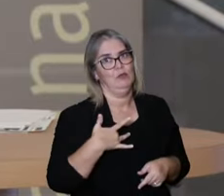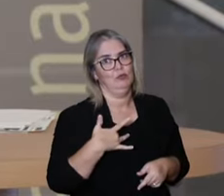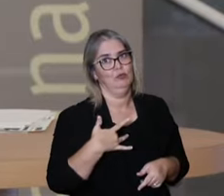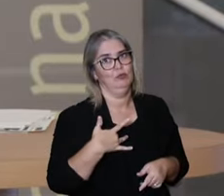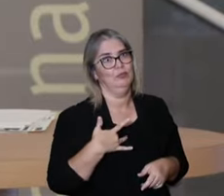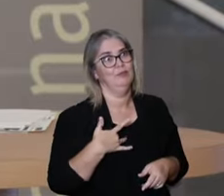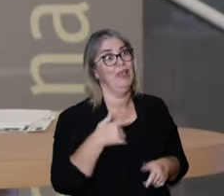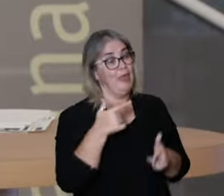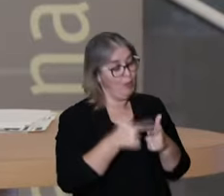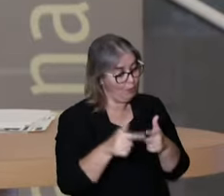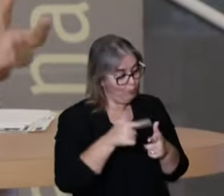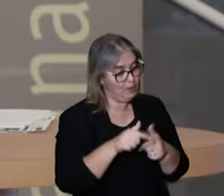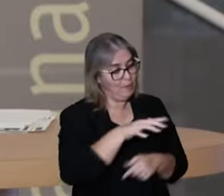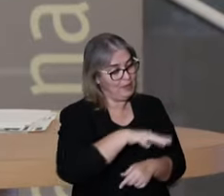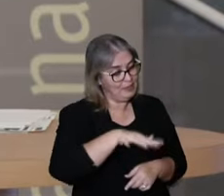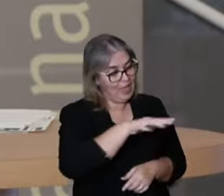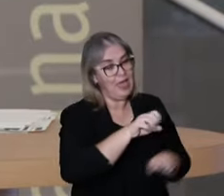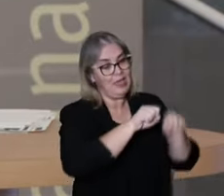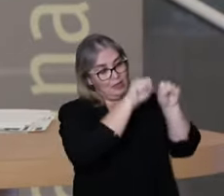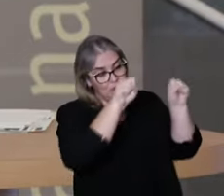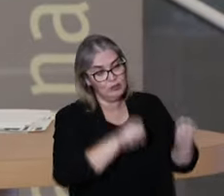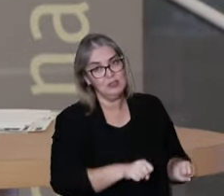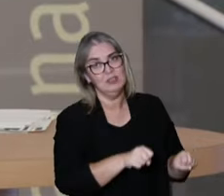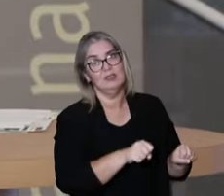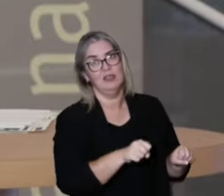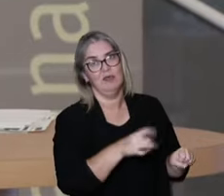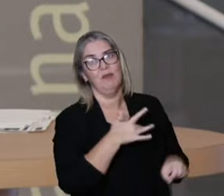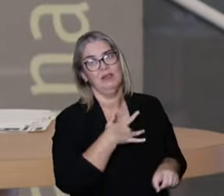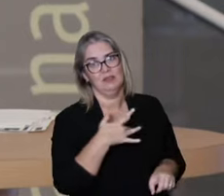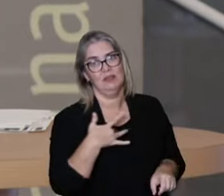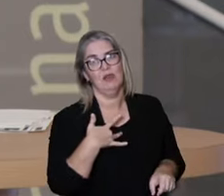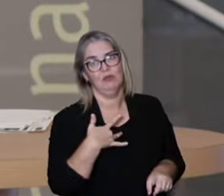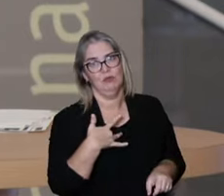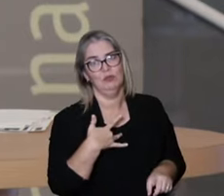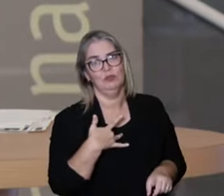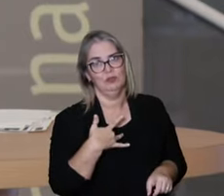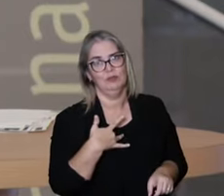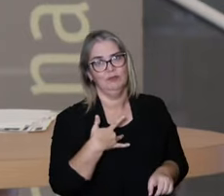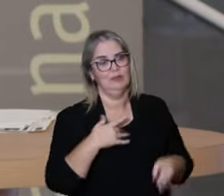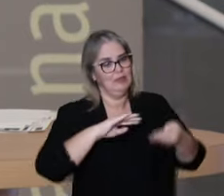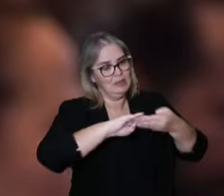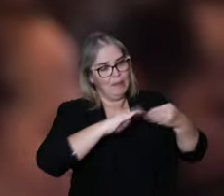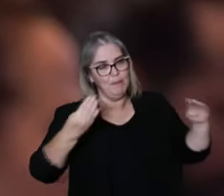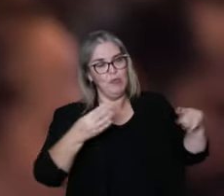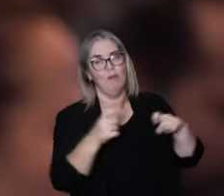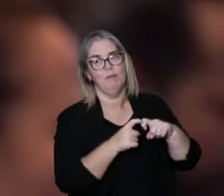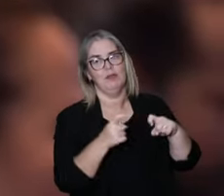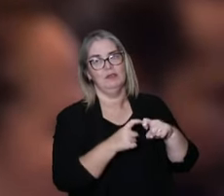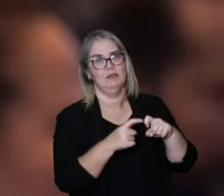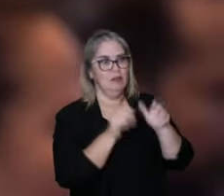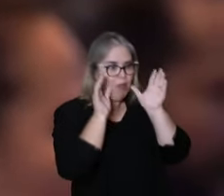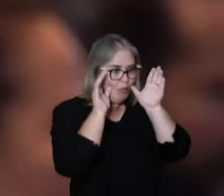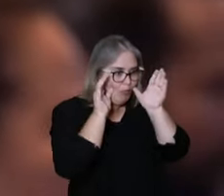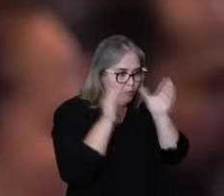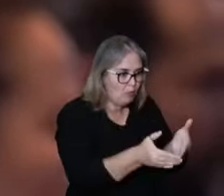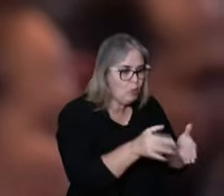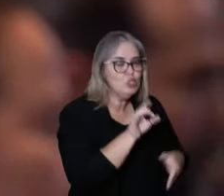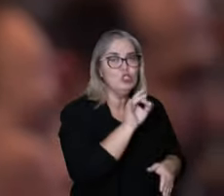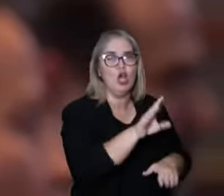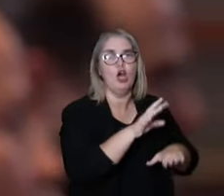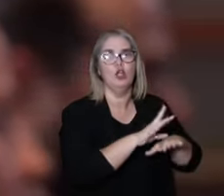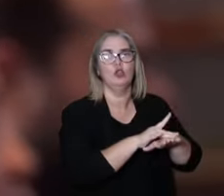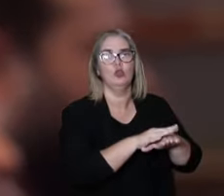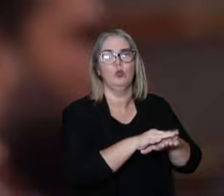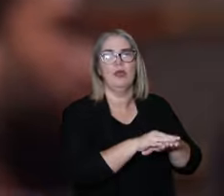of public health, of the systems of health, of what we call biomedicine,